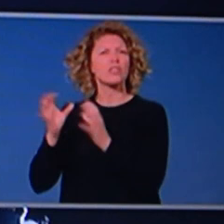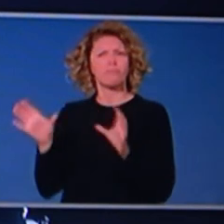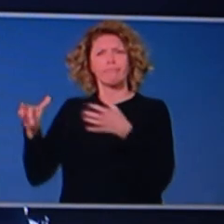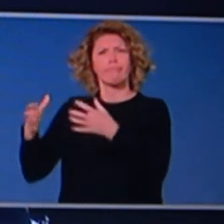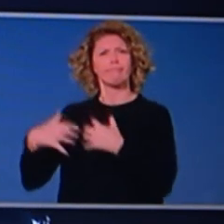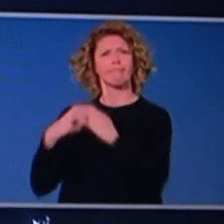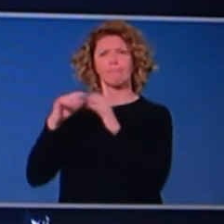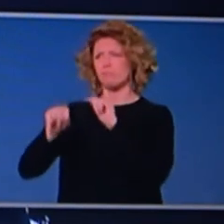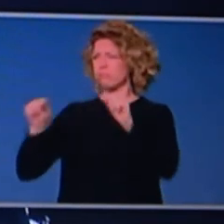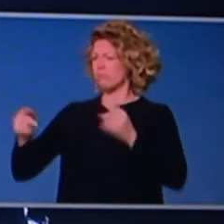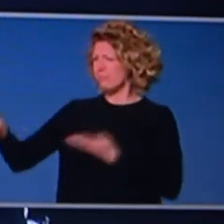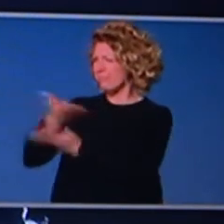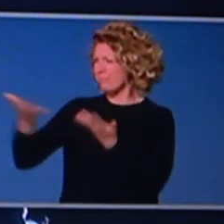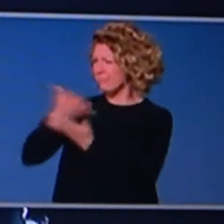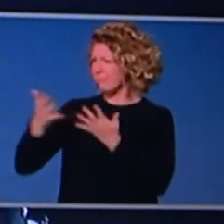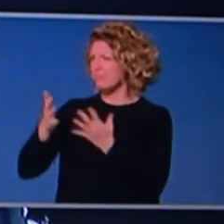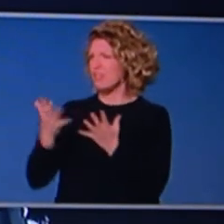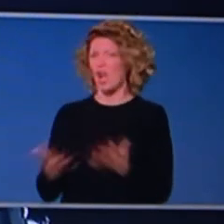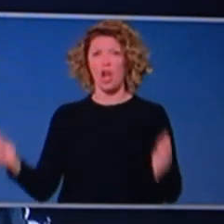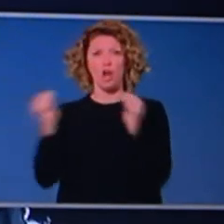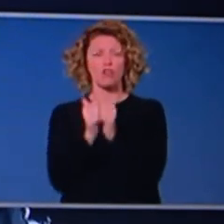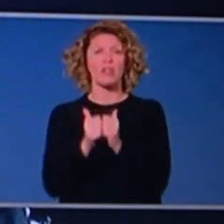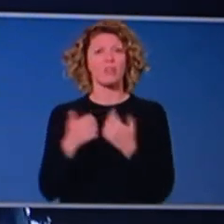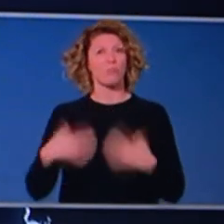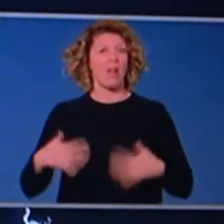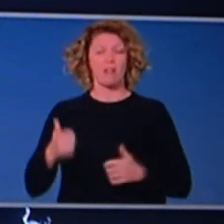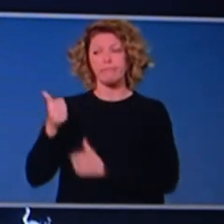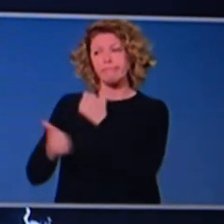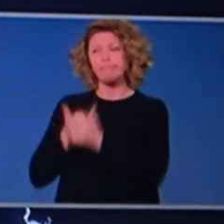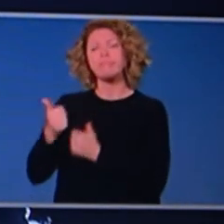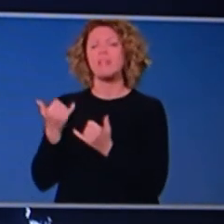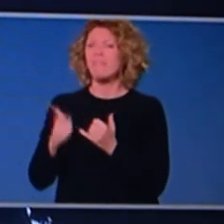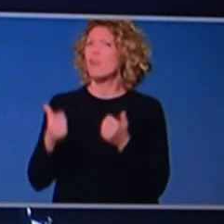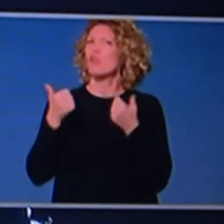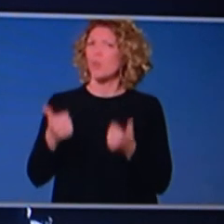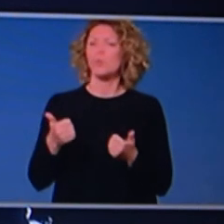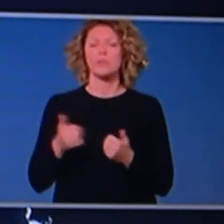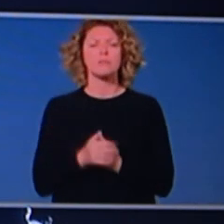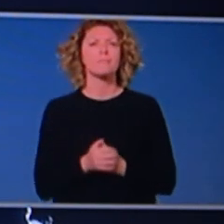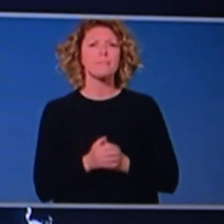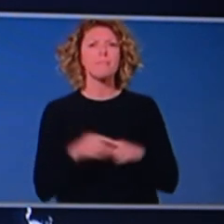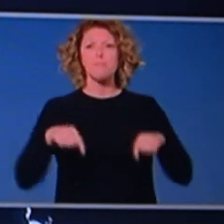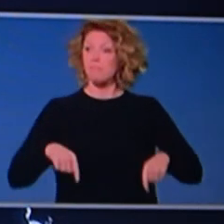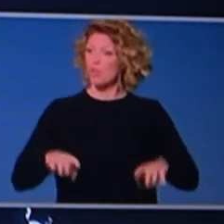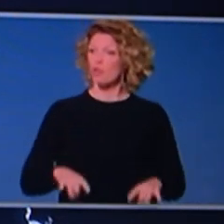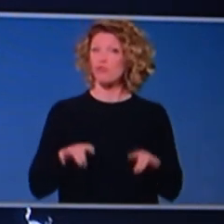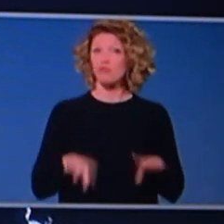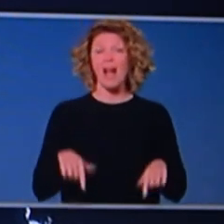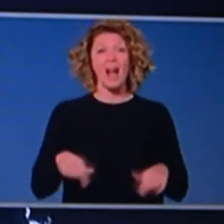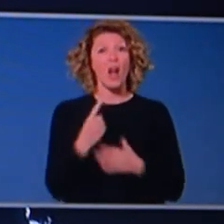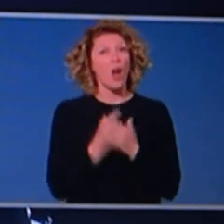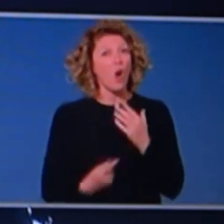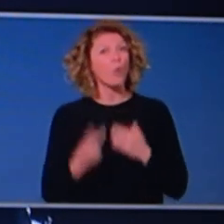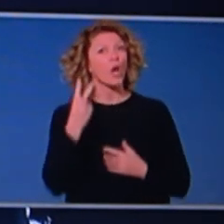Prime Minister, I think the aged care sector should be congratulated for the work that it's done in managing COVID. In this country, we have had only